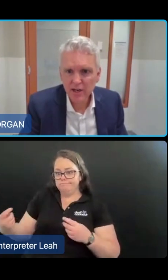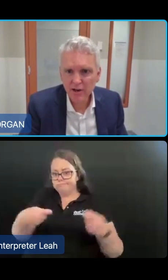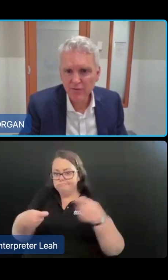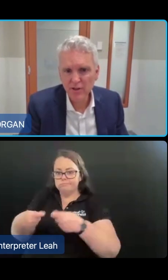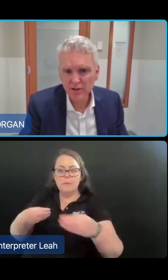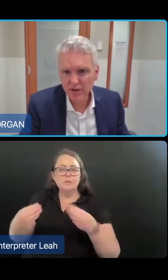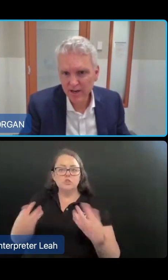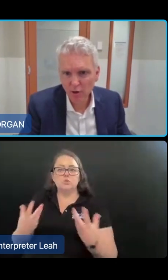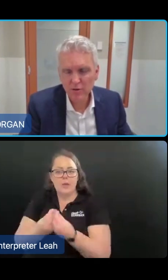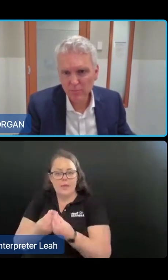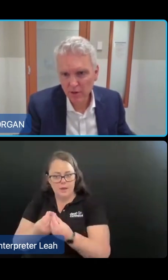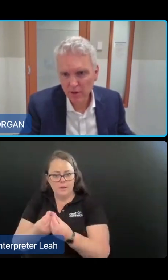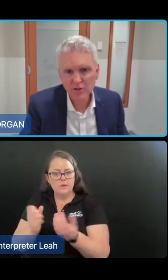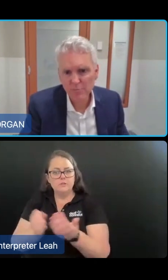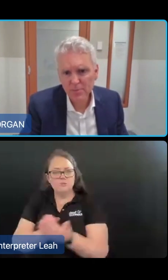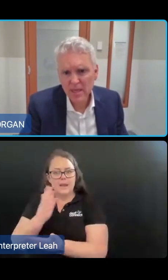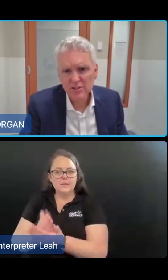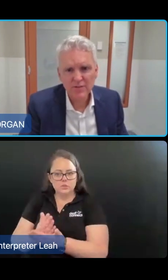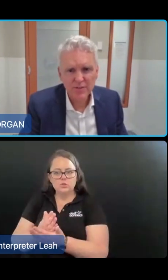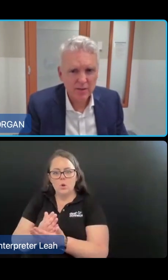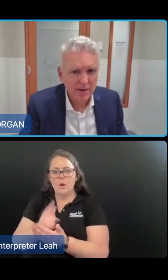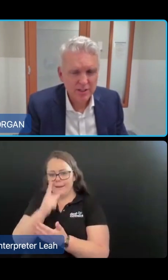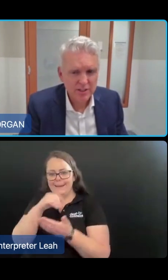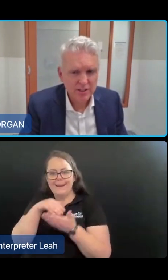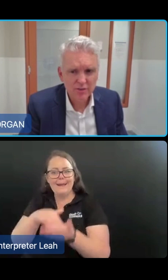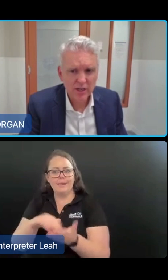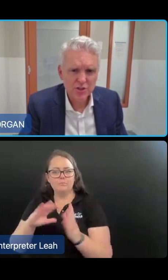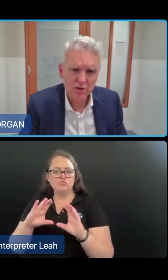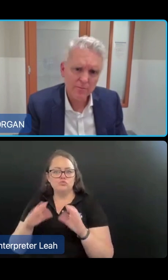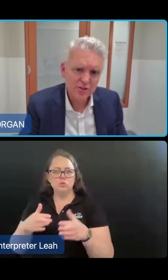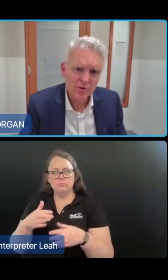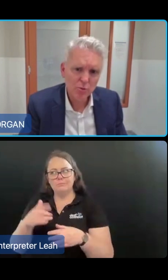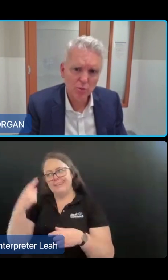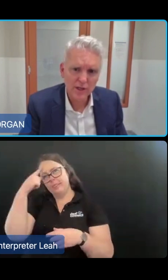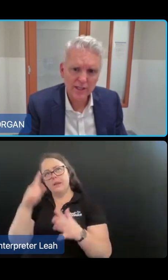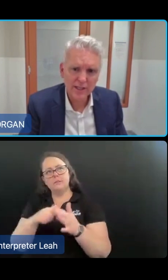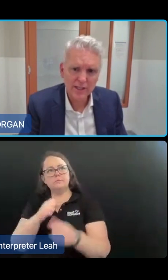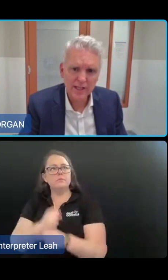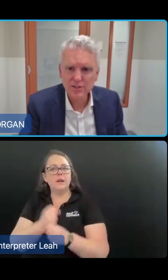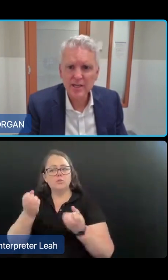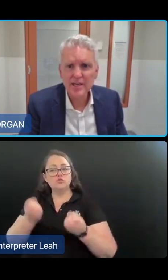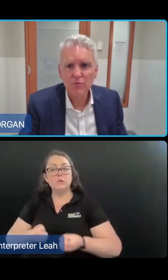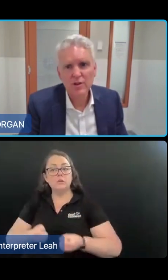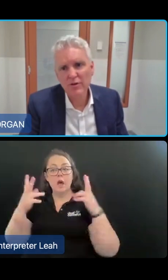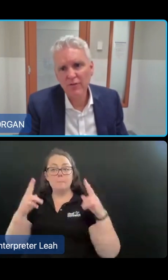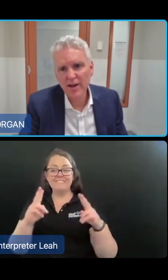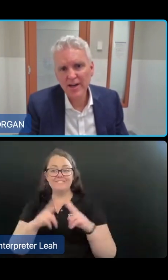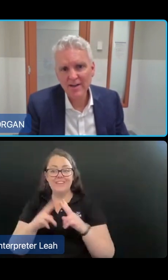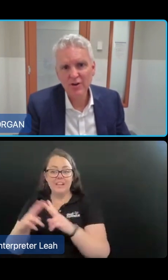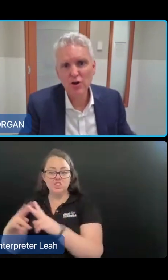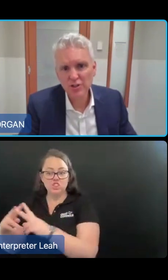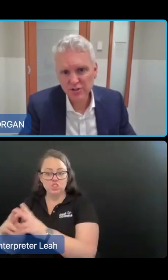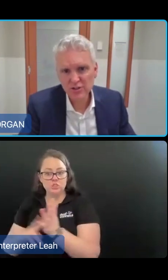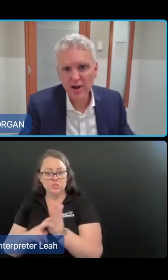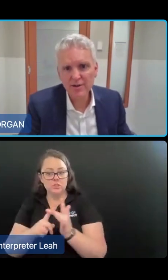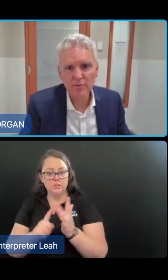funding can go further to sort of help them across the group. So if you think about a retirement village, you could imagine people pulling their funds with a provider